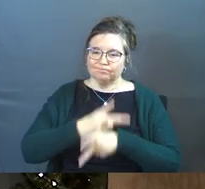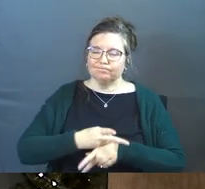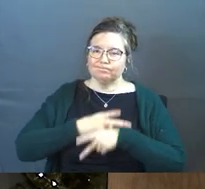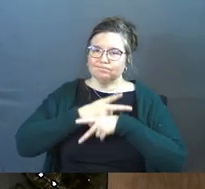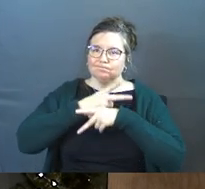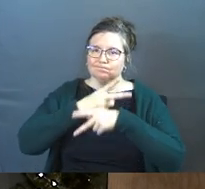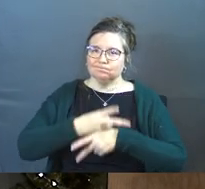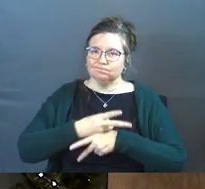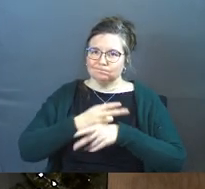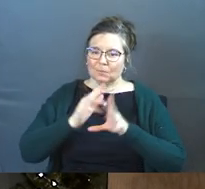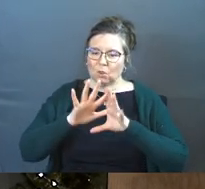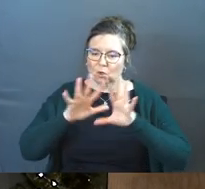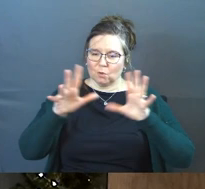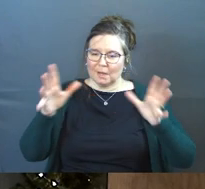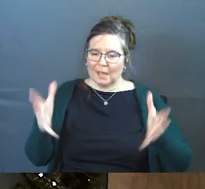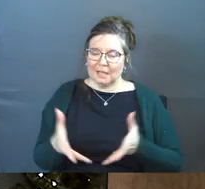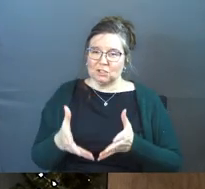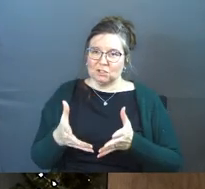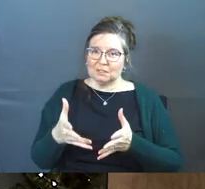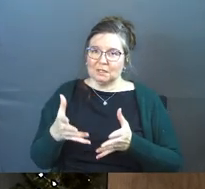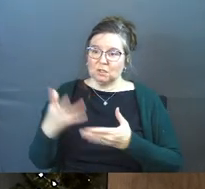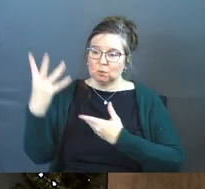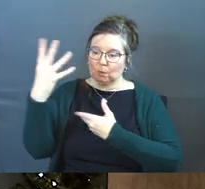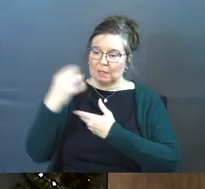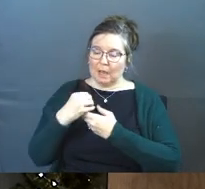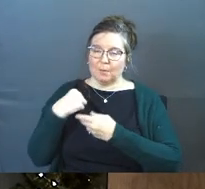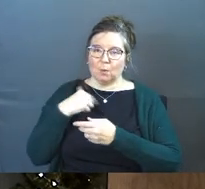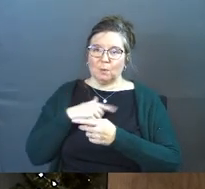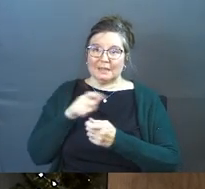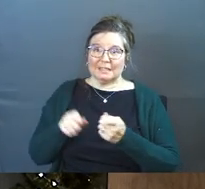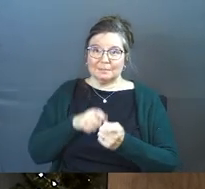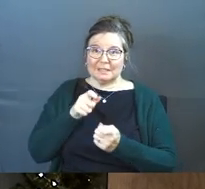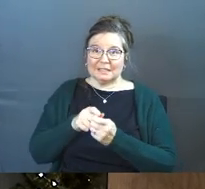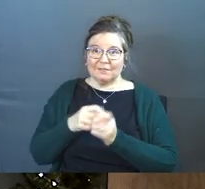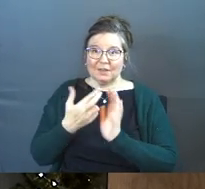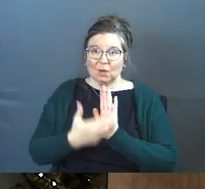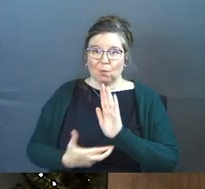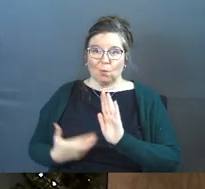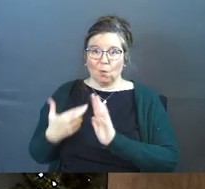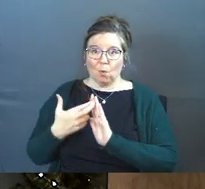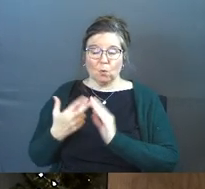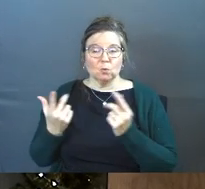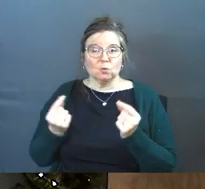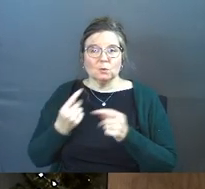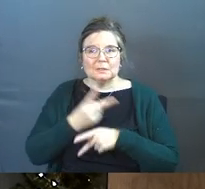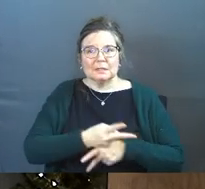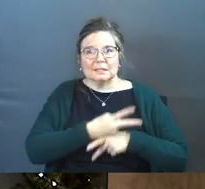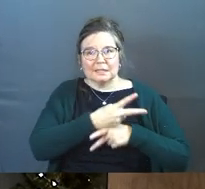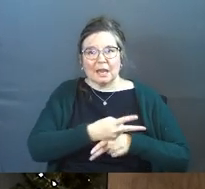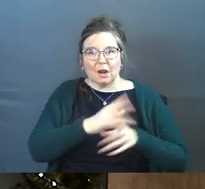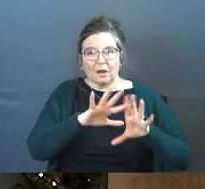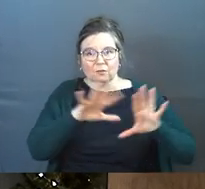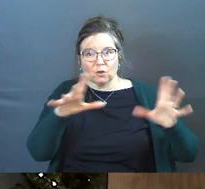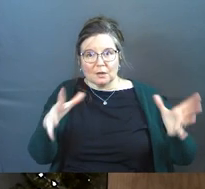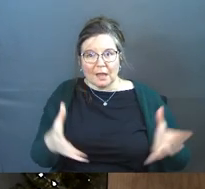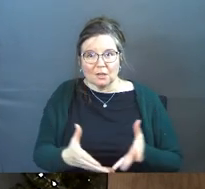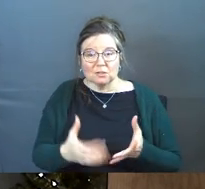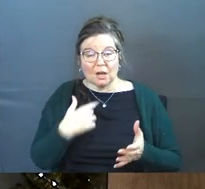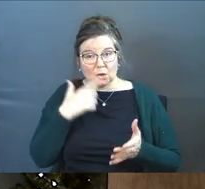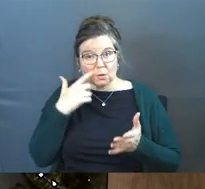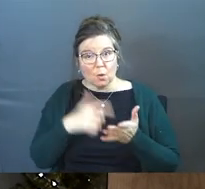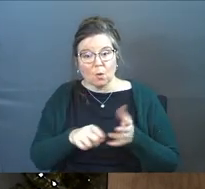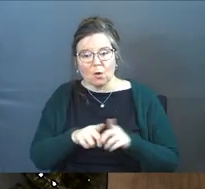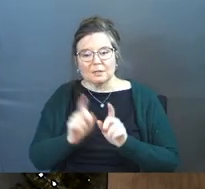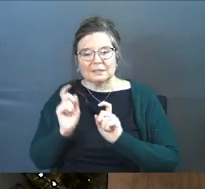creation. As image bearers of God, we've come in with a very specific role to take care of creation. And notice